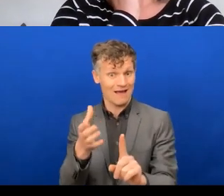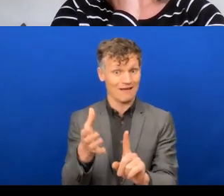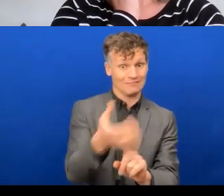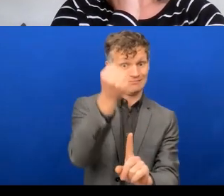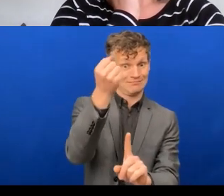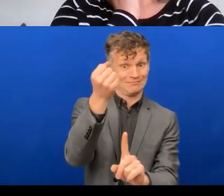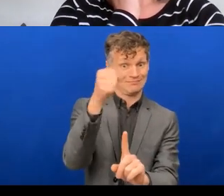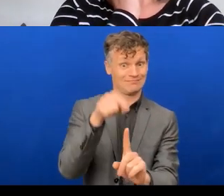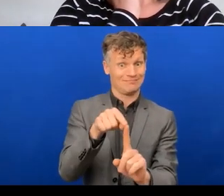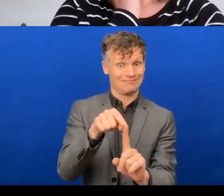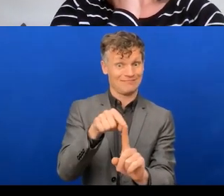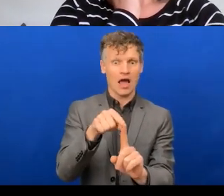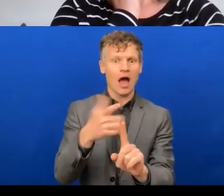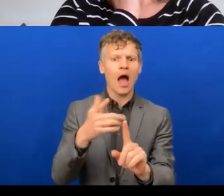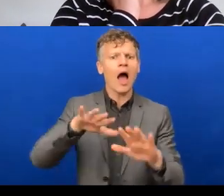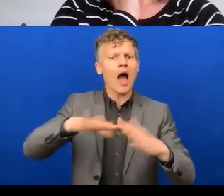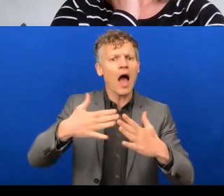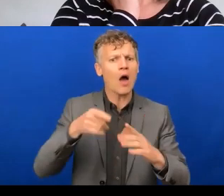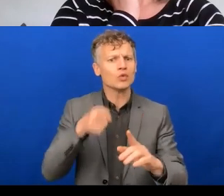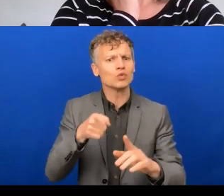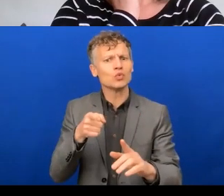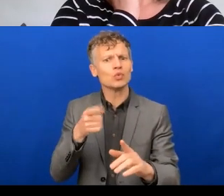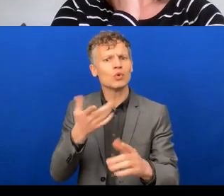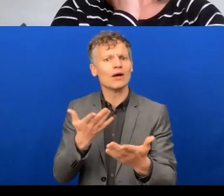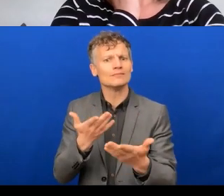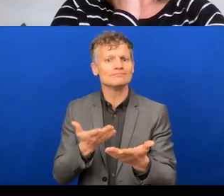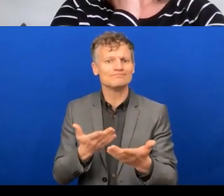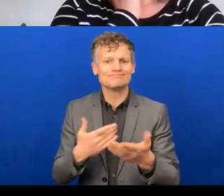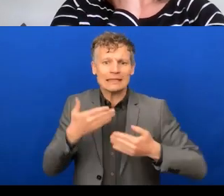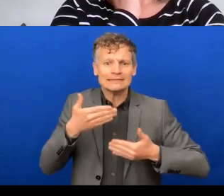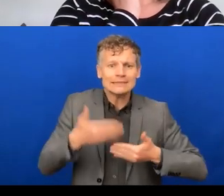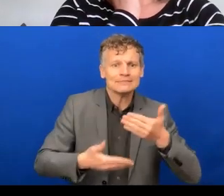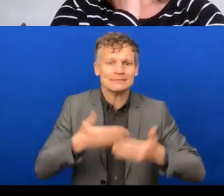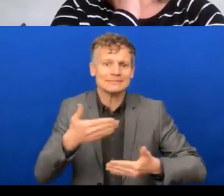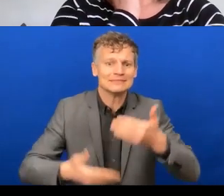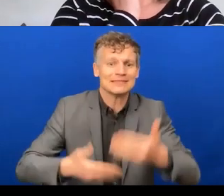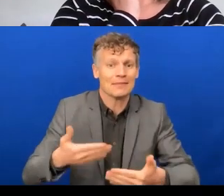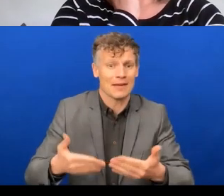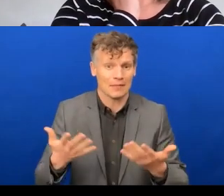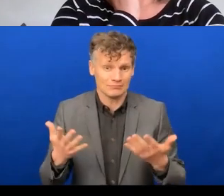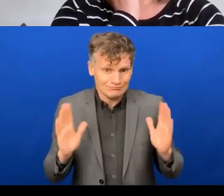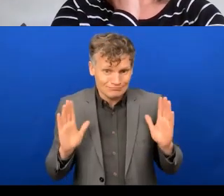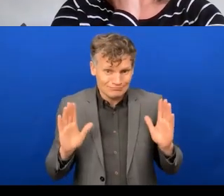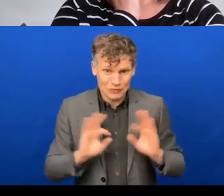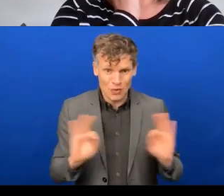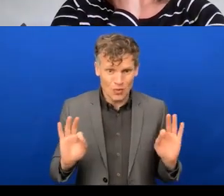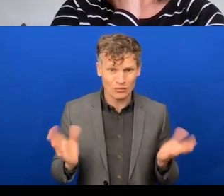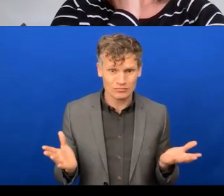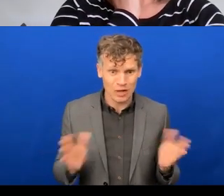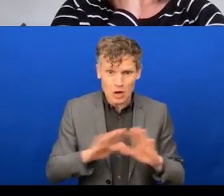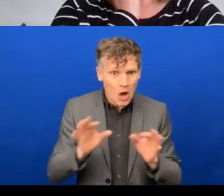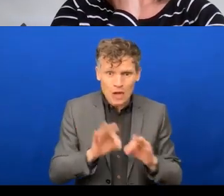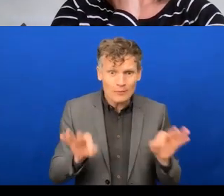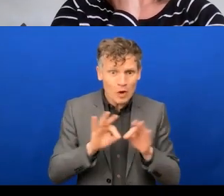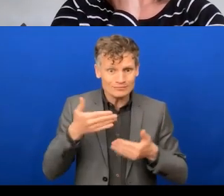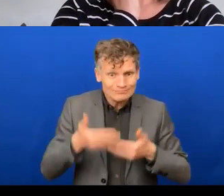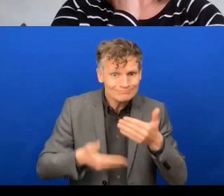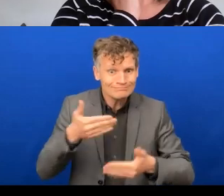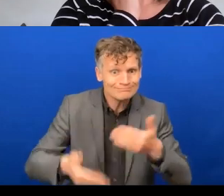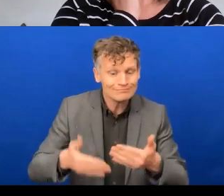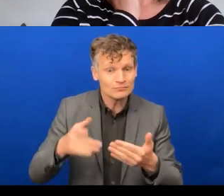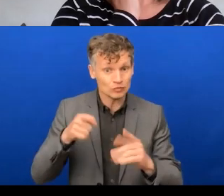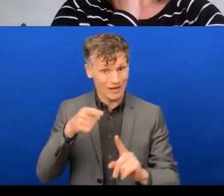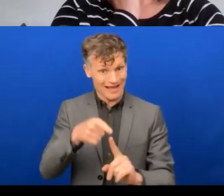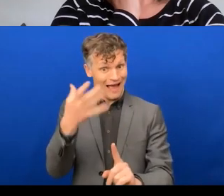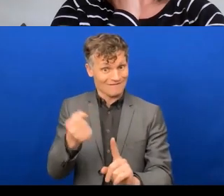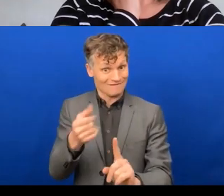matter how we do it? Does it matter how we communicate, how we dress? For the most part, no. So rather than think about